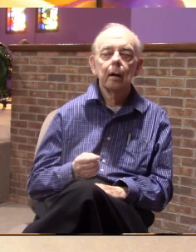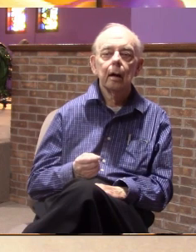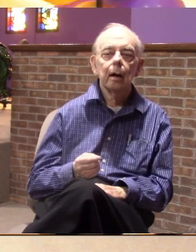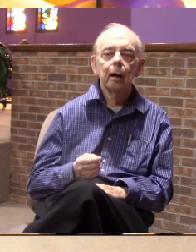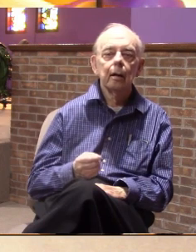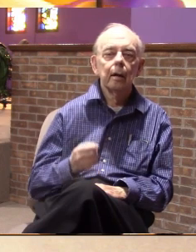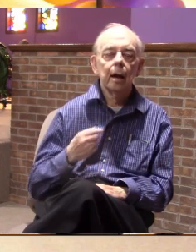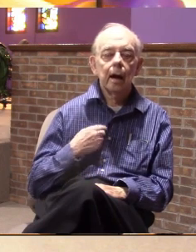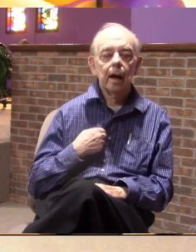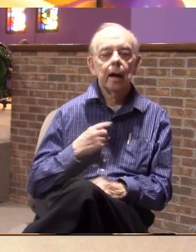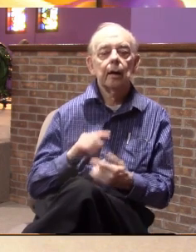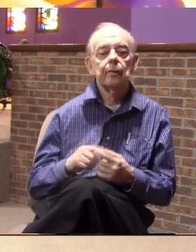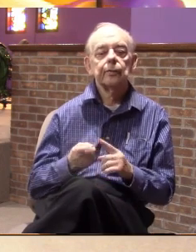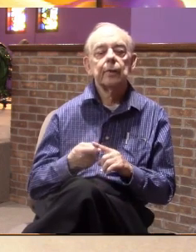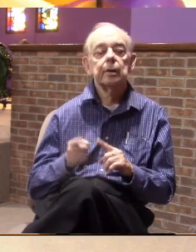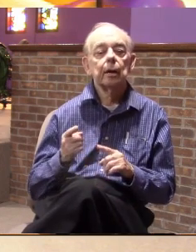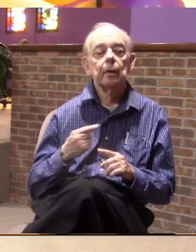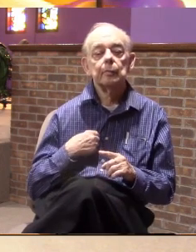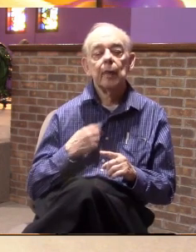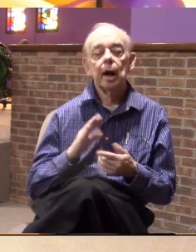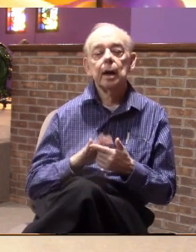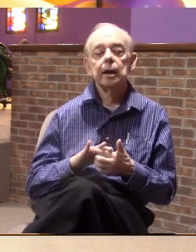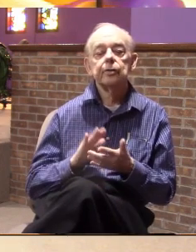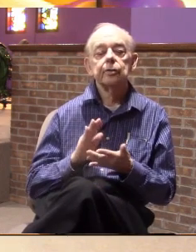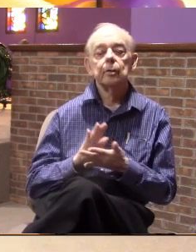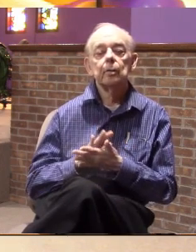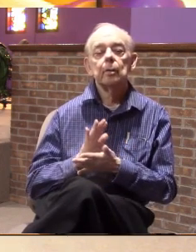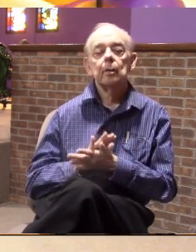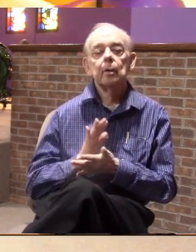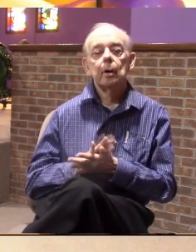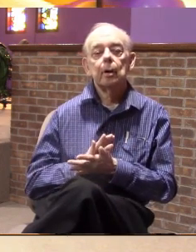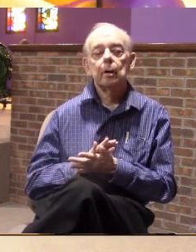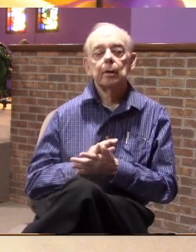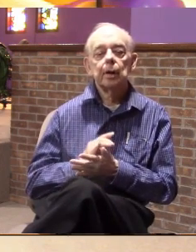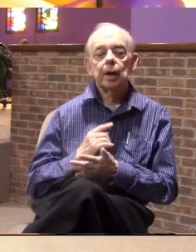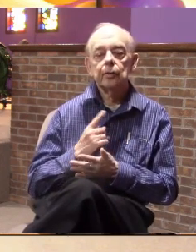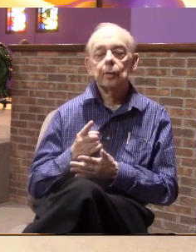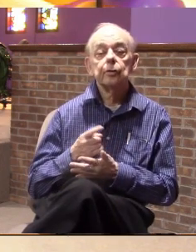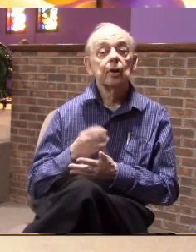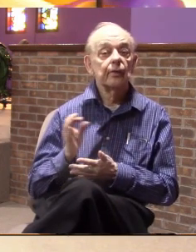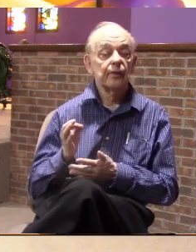I got a friend of mine at school and this was on a Friday